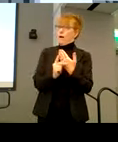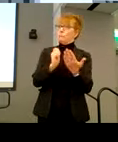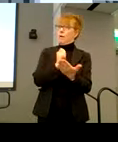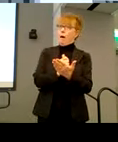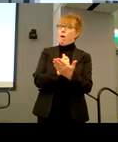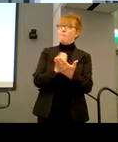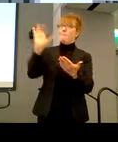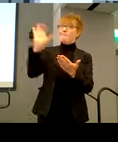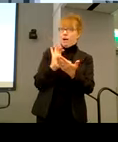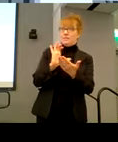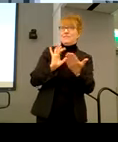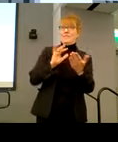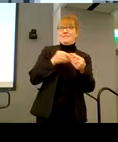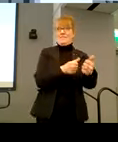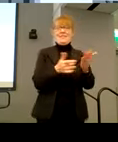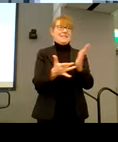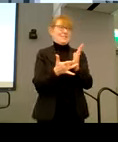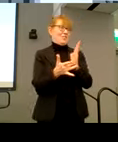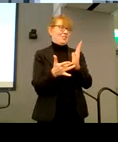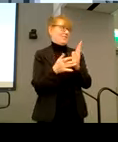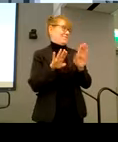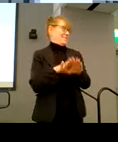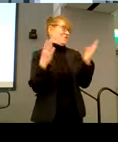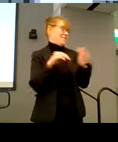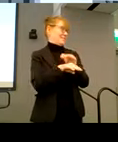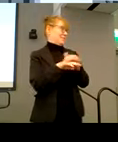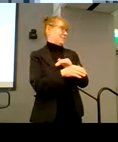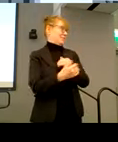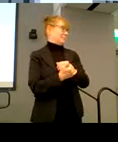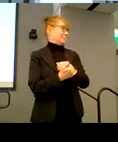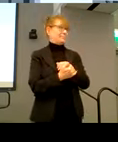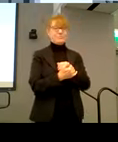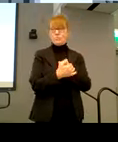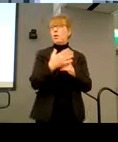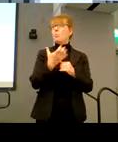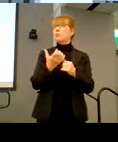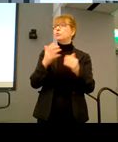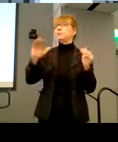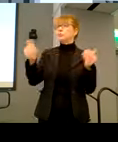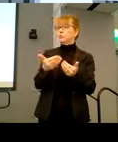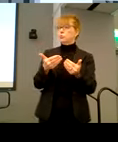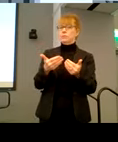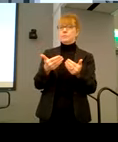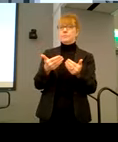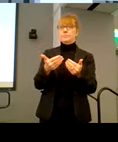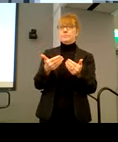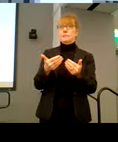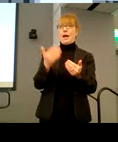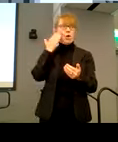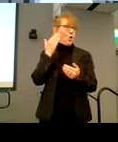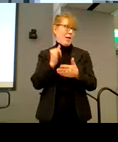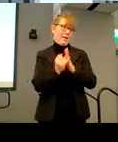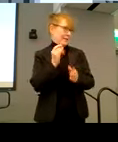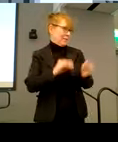technology for that. Um, so I want to, uh, introduce, and, uh, I know I had a late minute change, but I want to